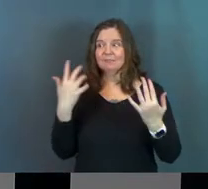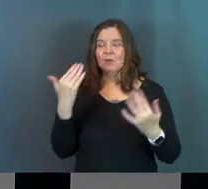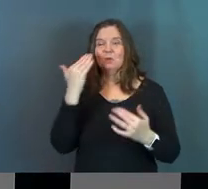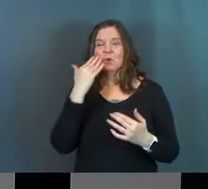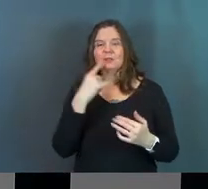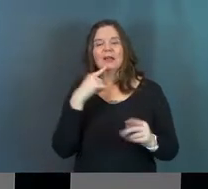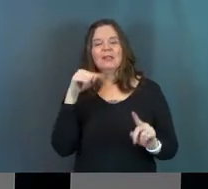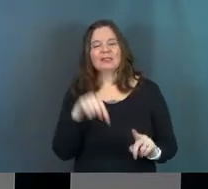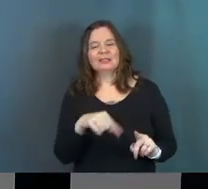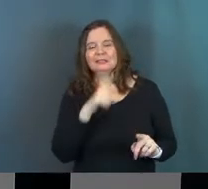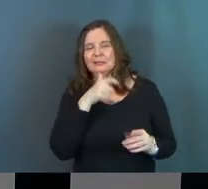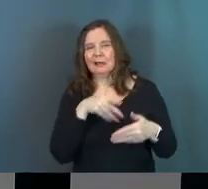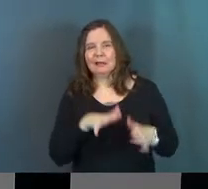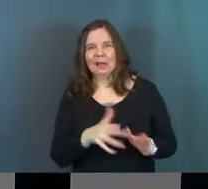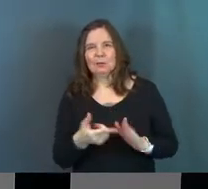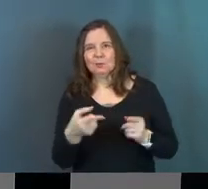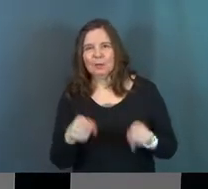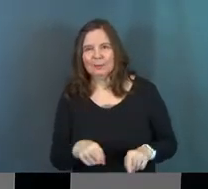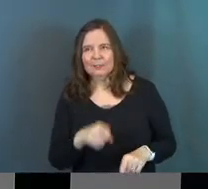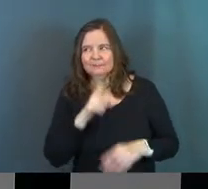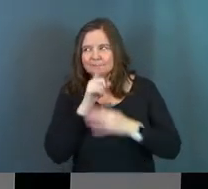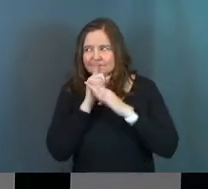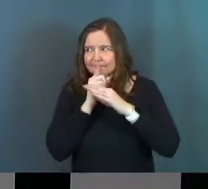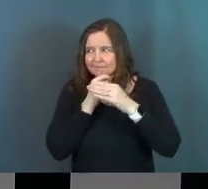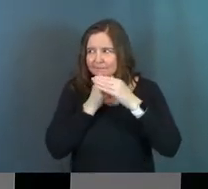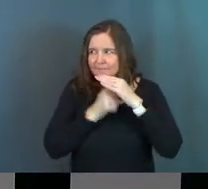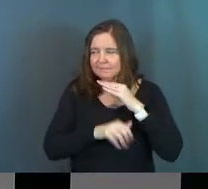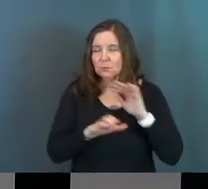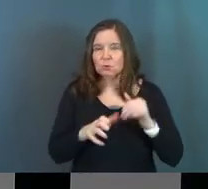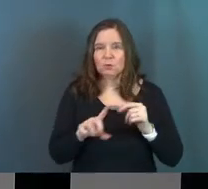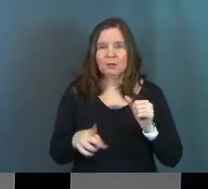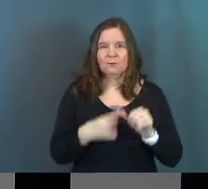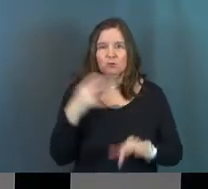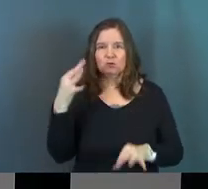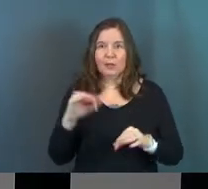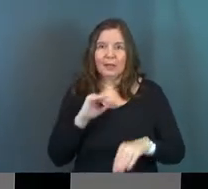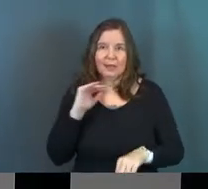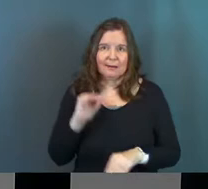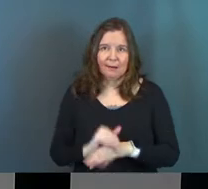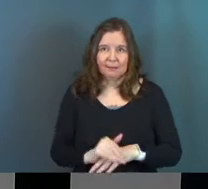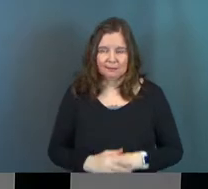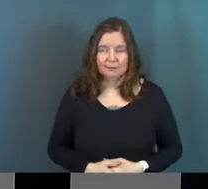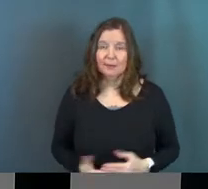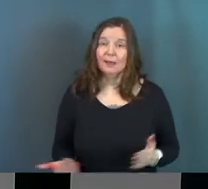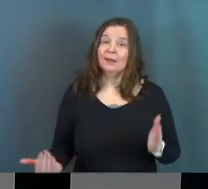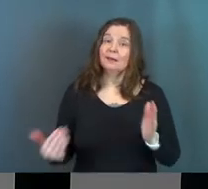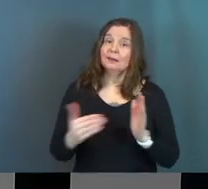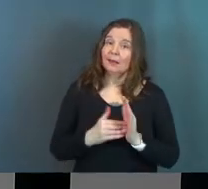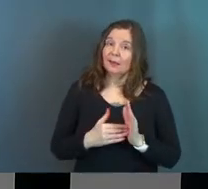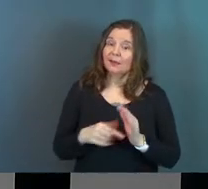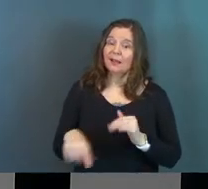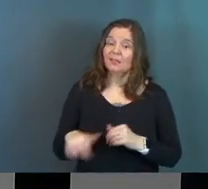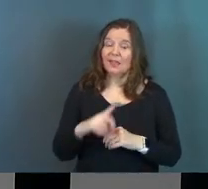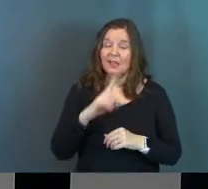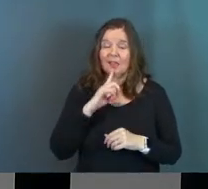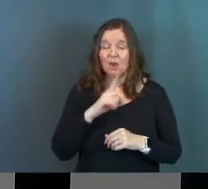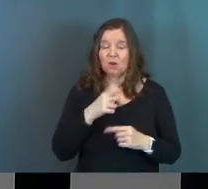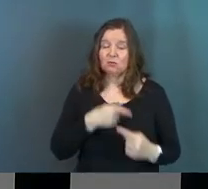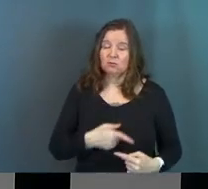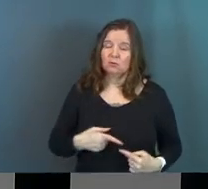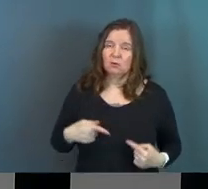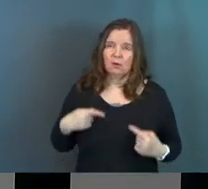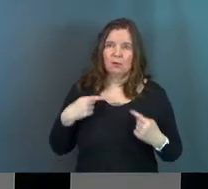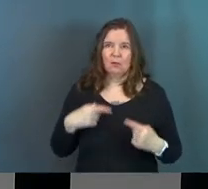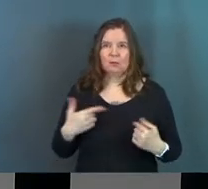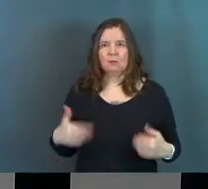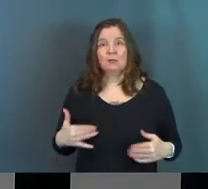know and say, this isn't allowed to happen. So they do this first trial at night. Again, they are struggling,